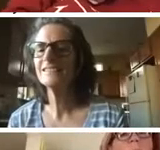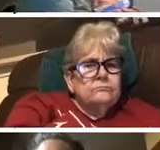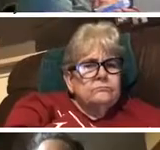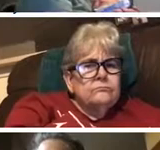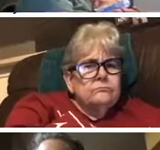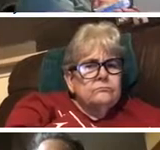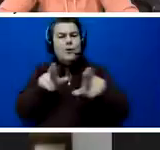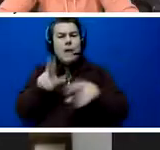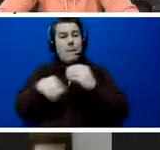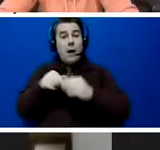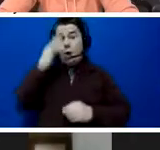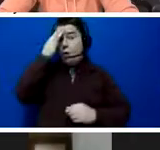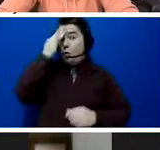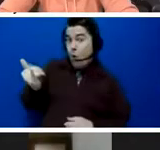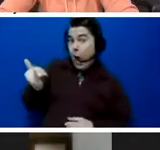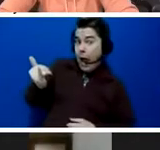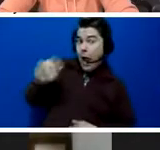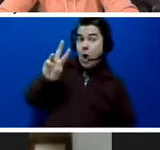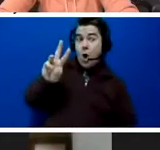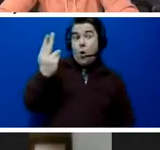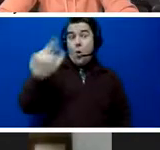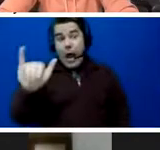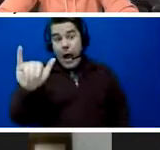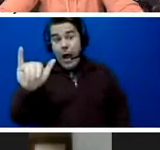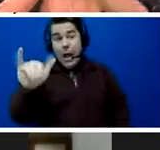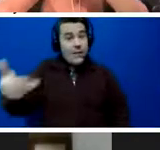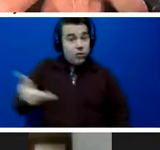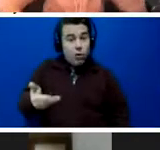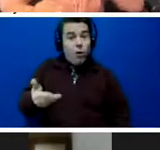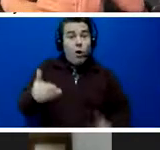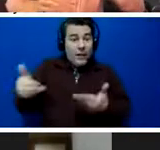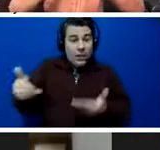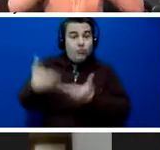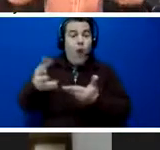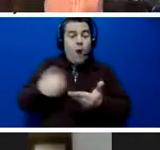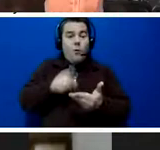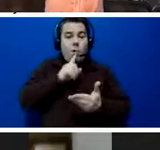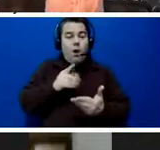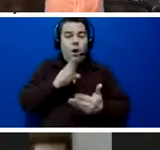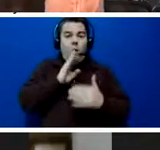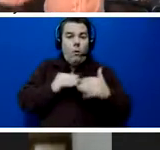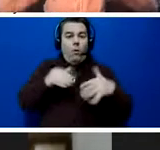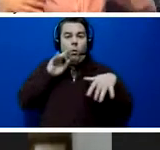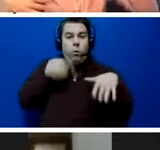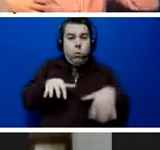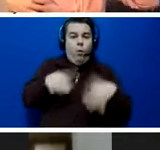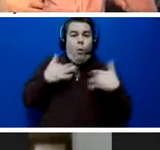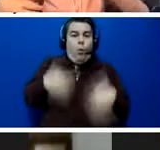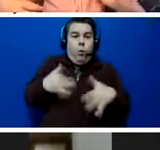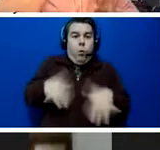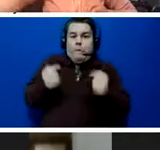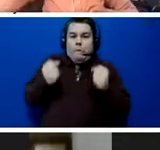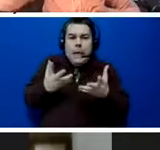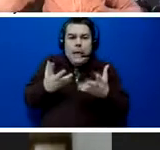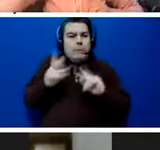why intros, I am utterly and completely humbled and floored by the amount of response we